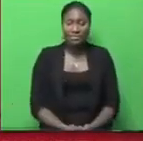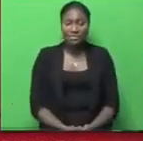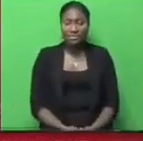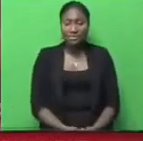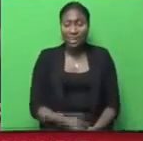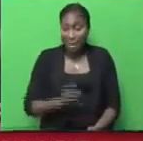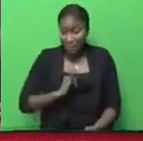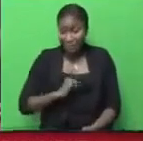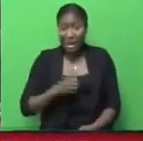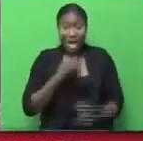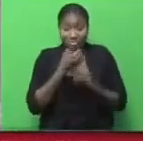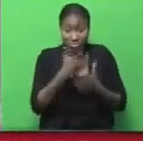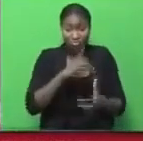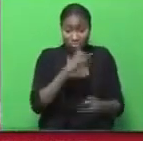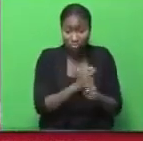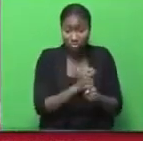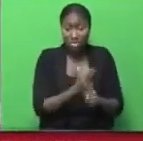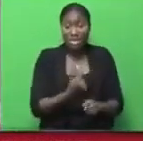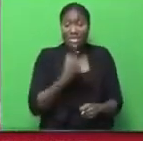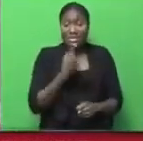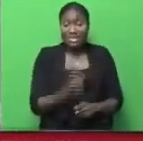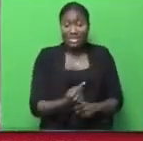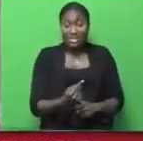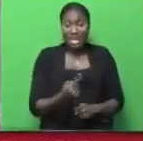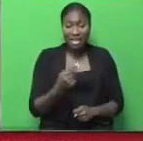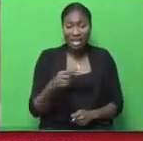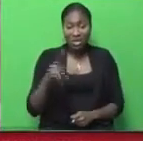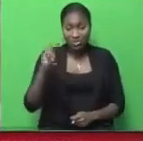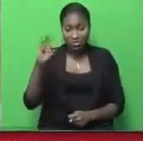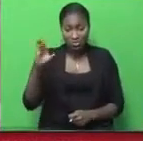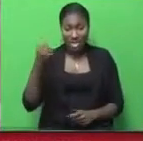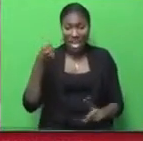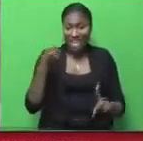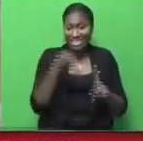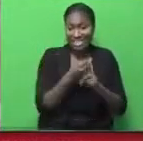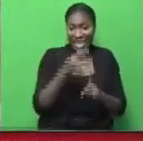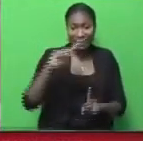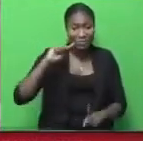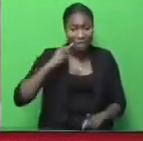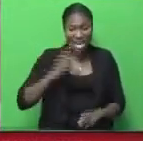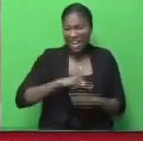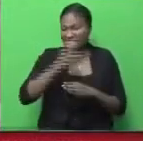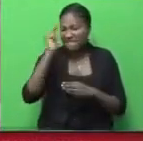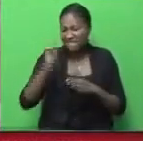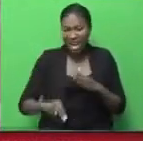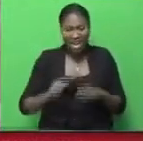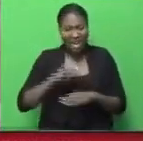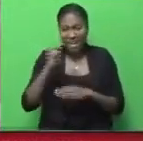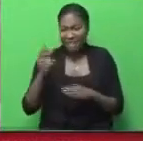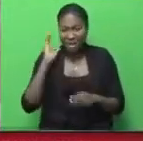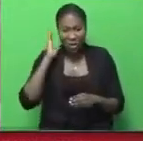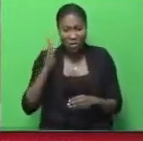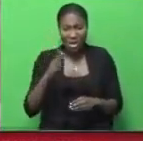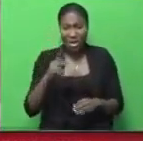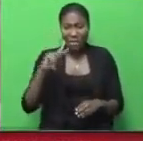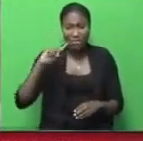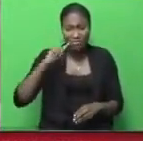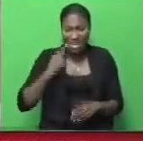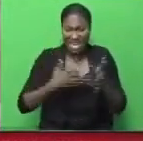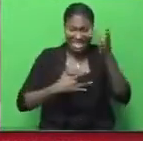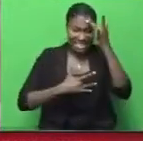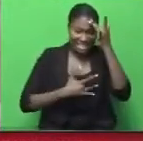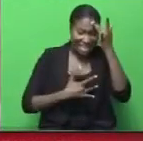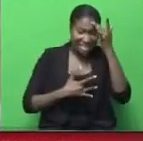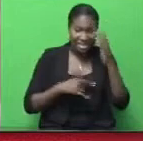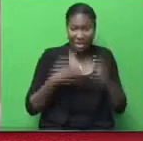I'm stating facts. The Member said that we attacked the gentleman, we never did and we never will attack a person who is ill or